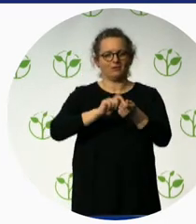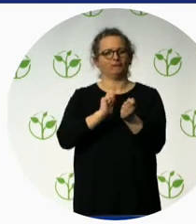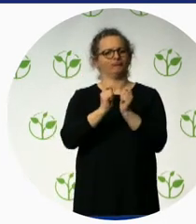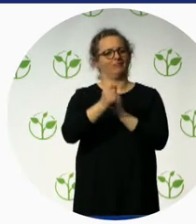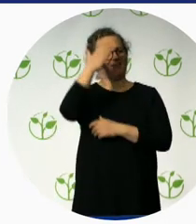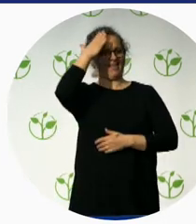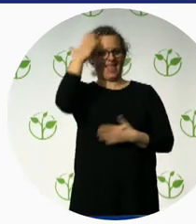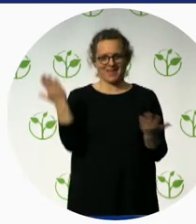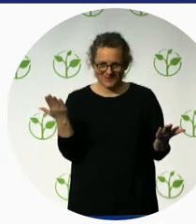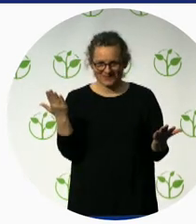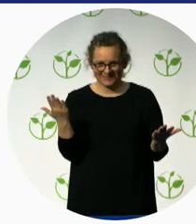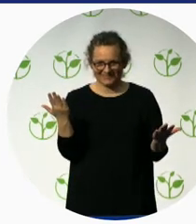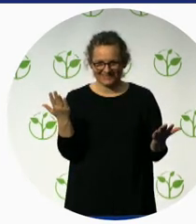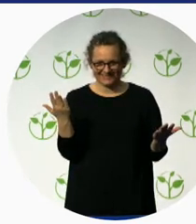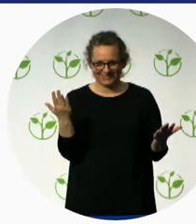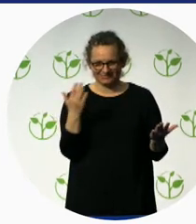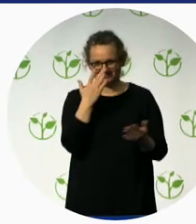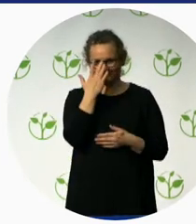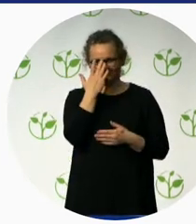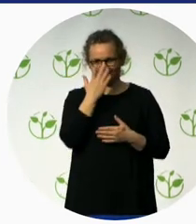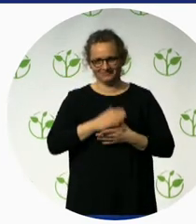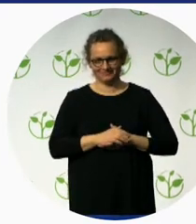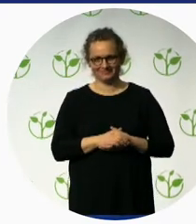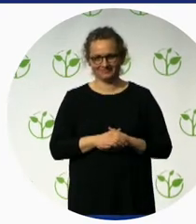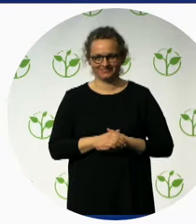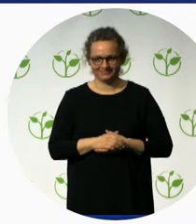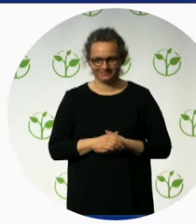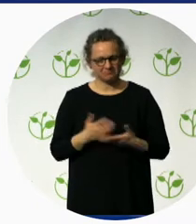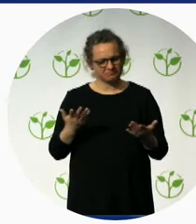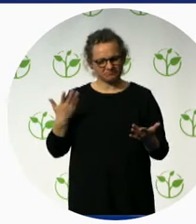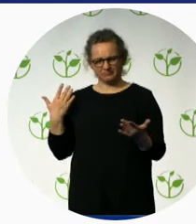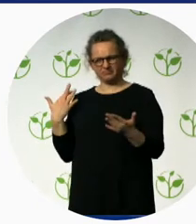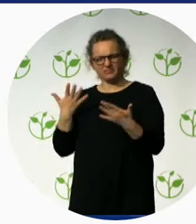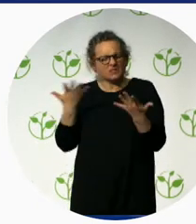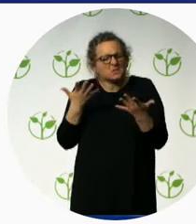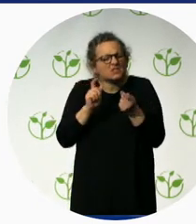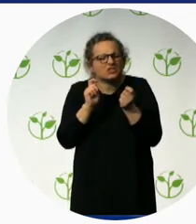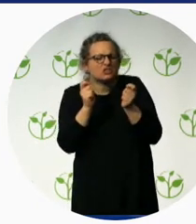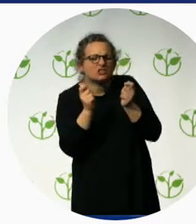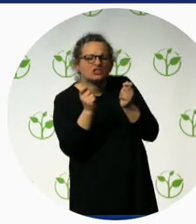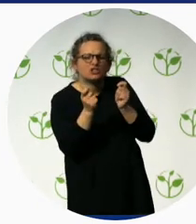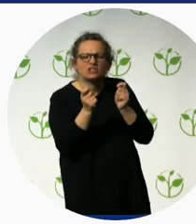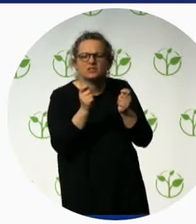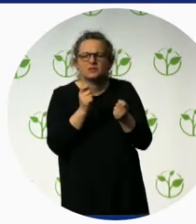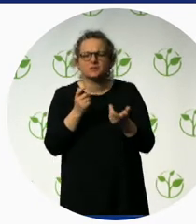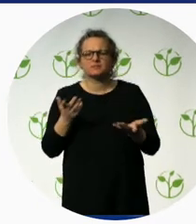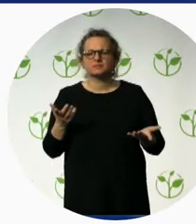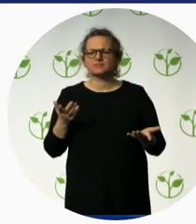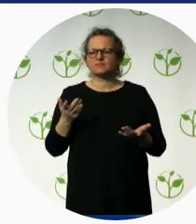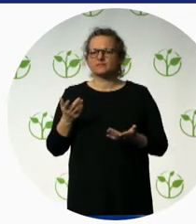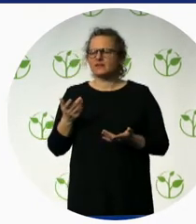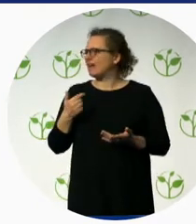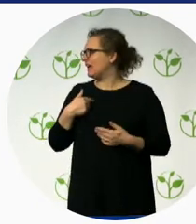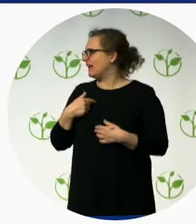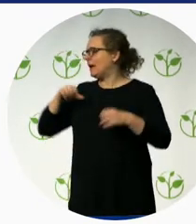So, what has changed? I'm not going to be able to talk about the whole project today. I